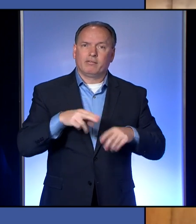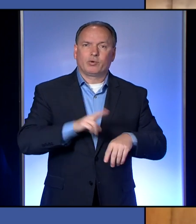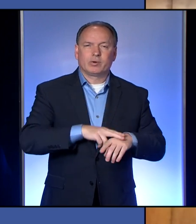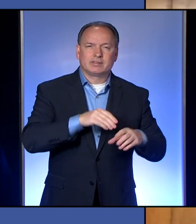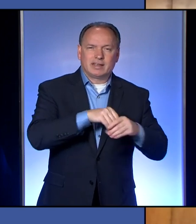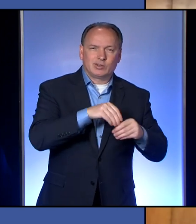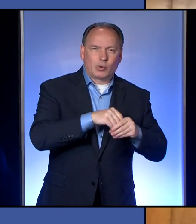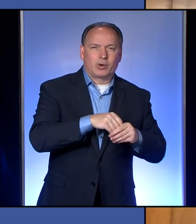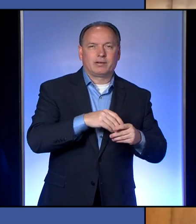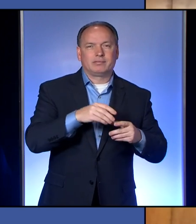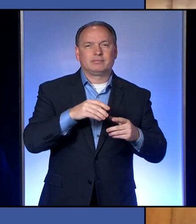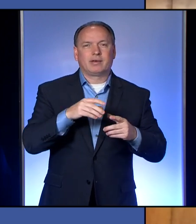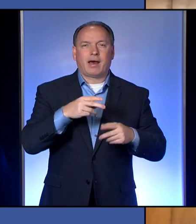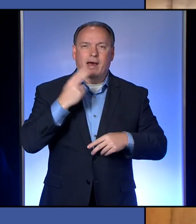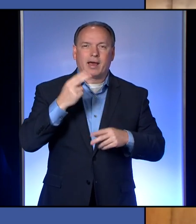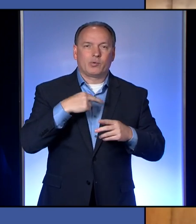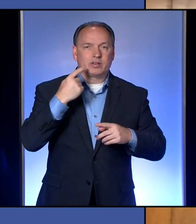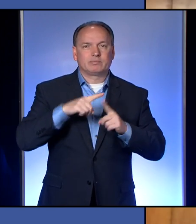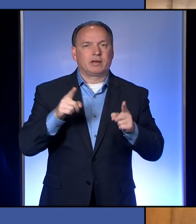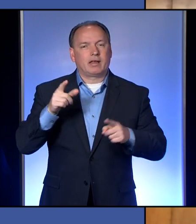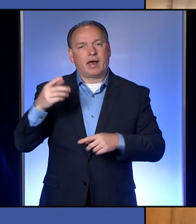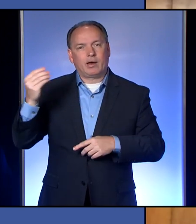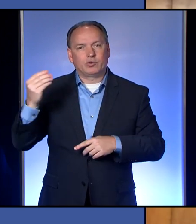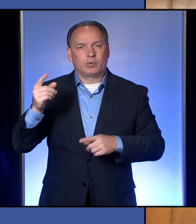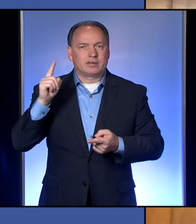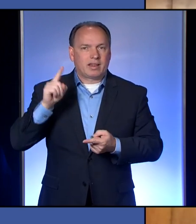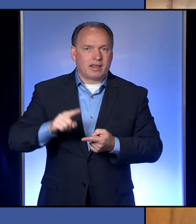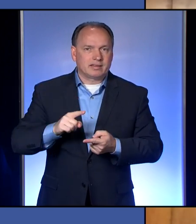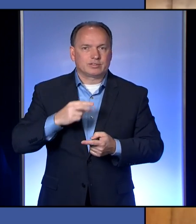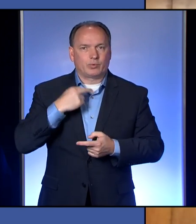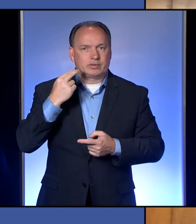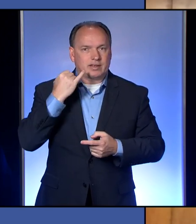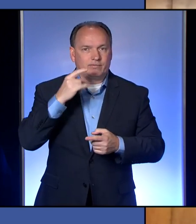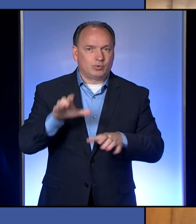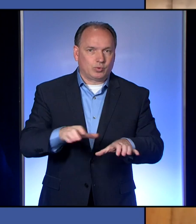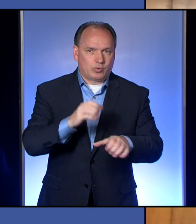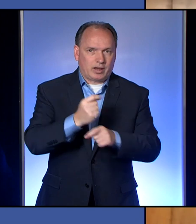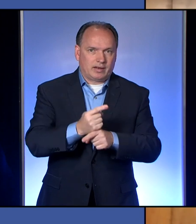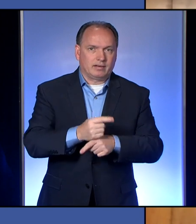but outdoors is not without risk. It's just less if you do it right.